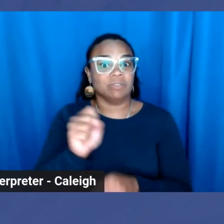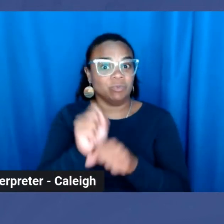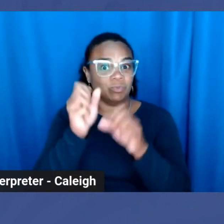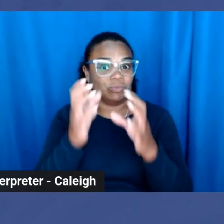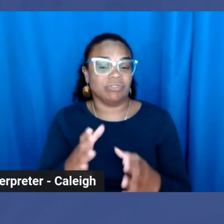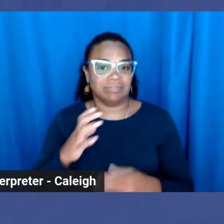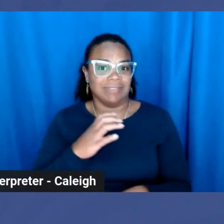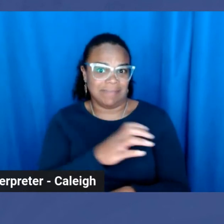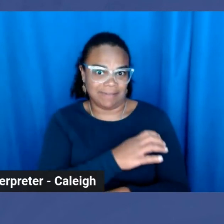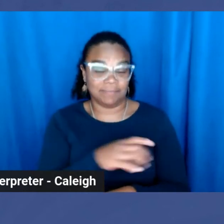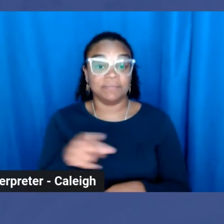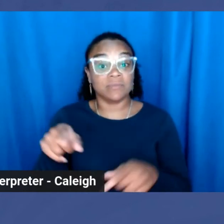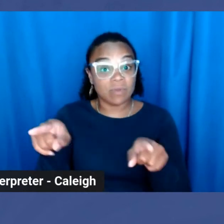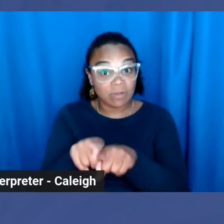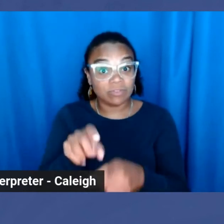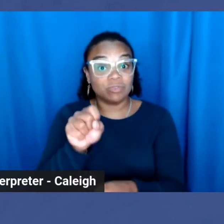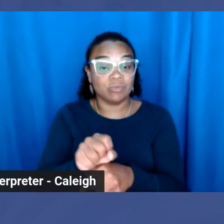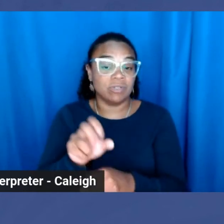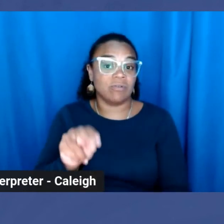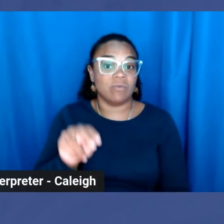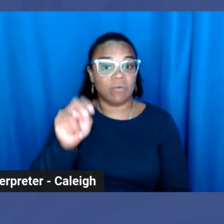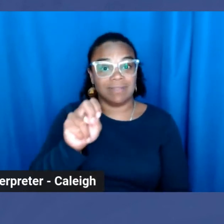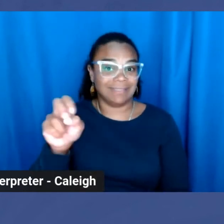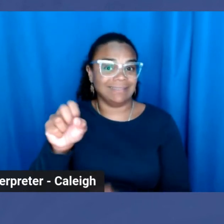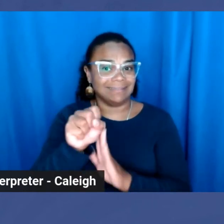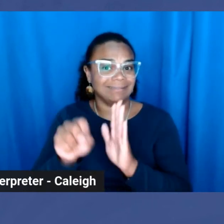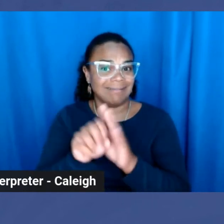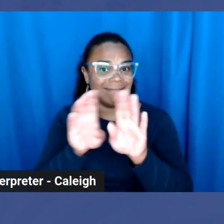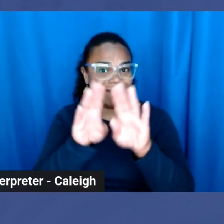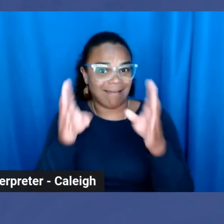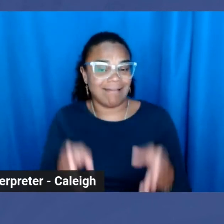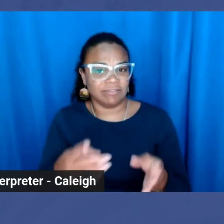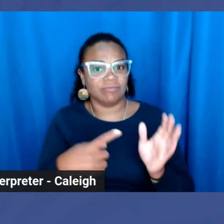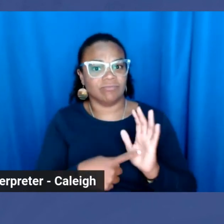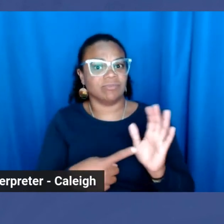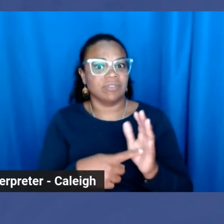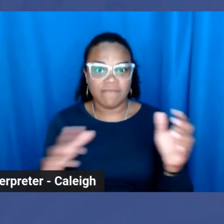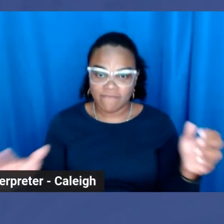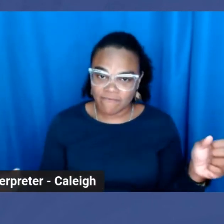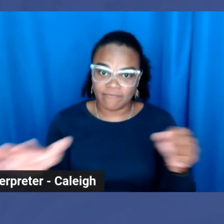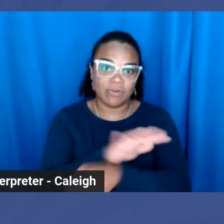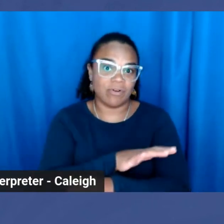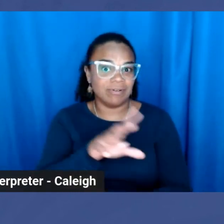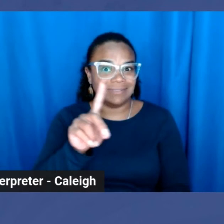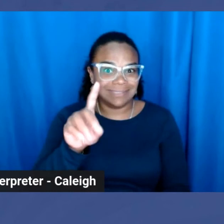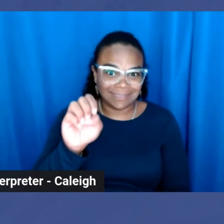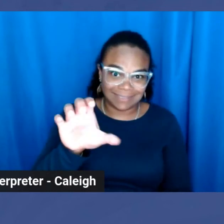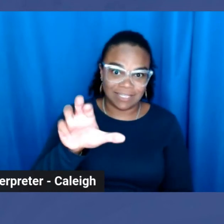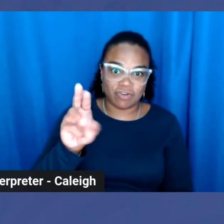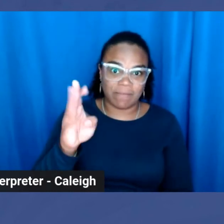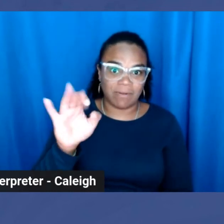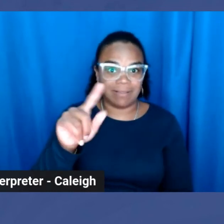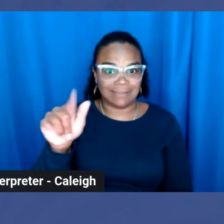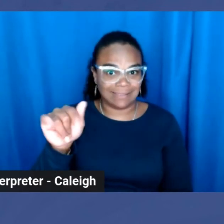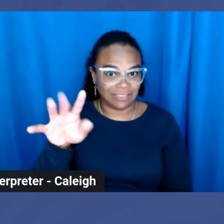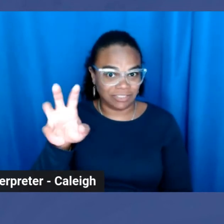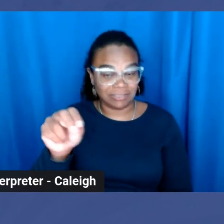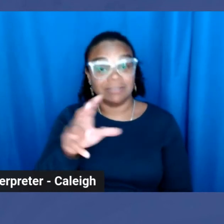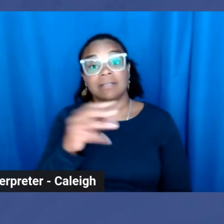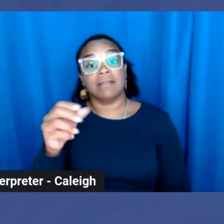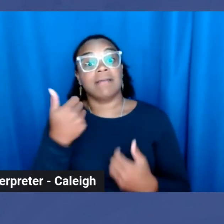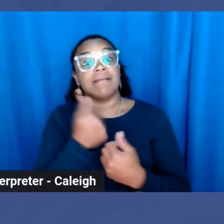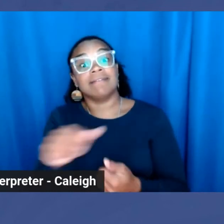They also work in Northeast state houses on behalf of full decriminalization and any related healthcare,